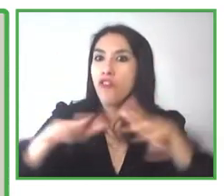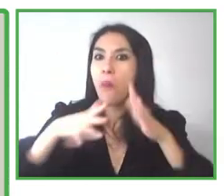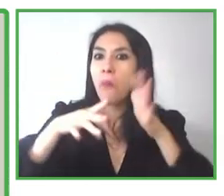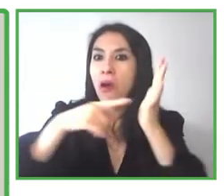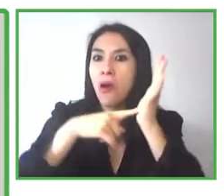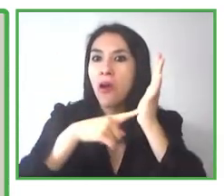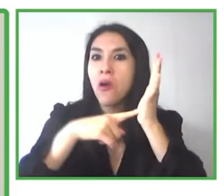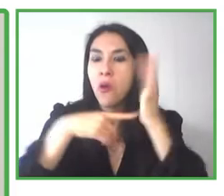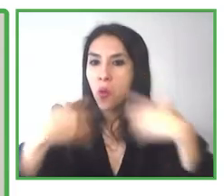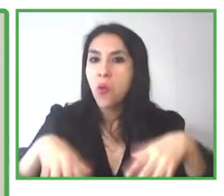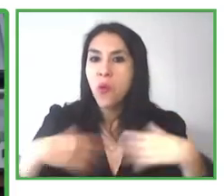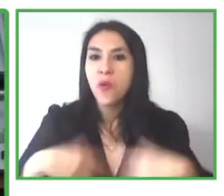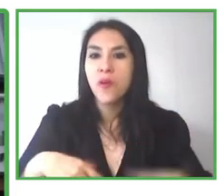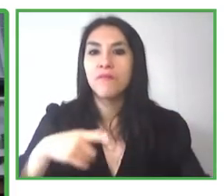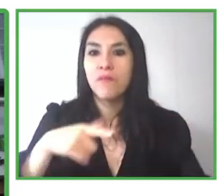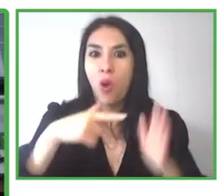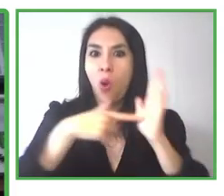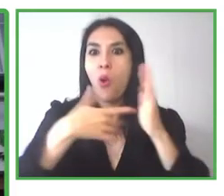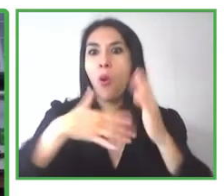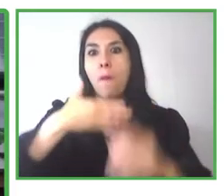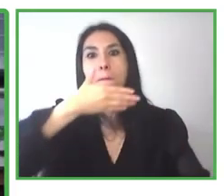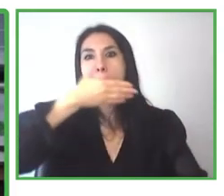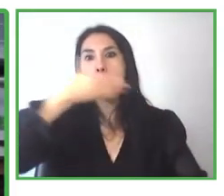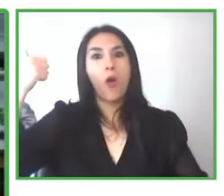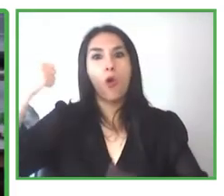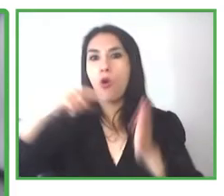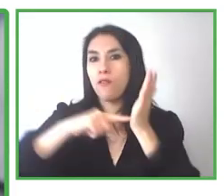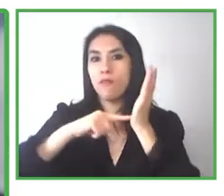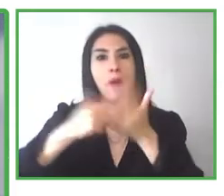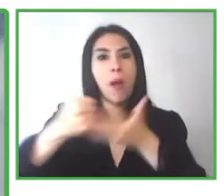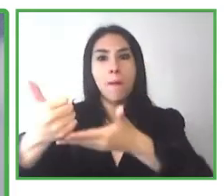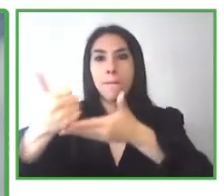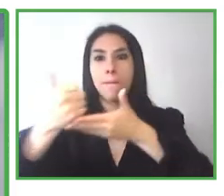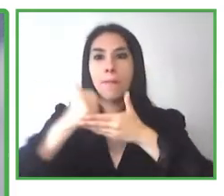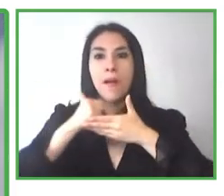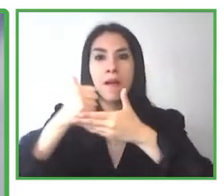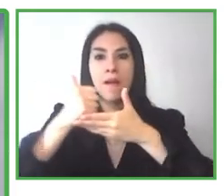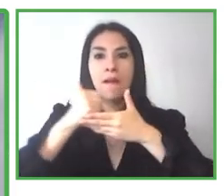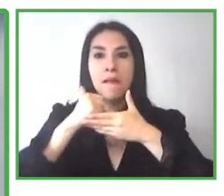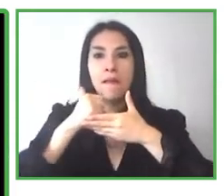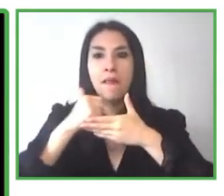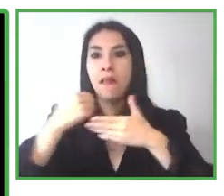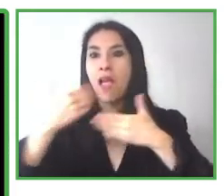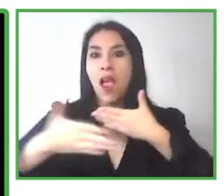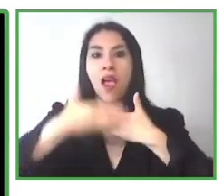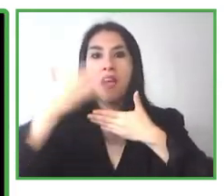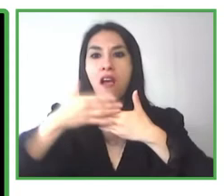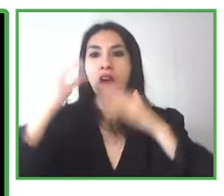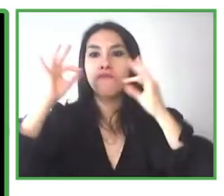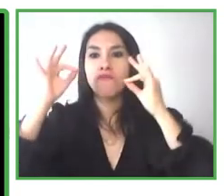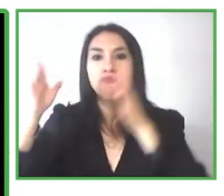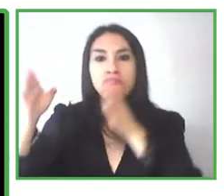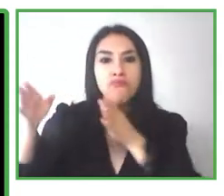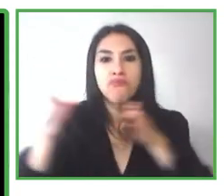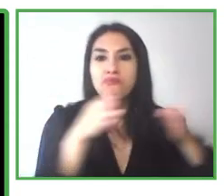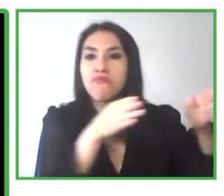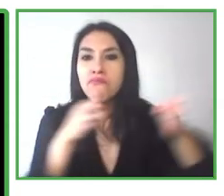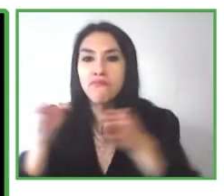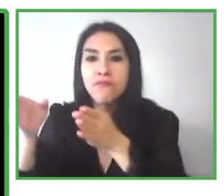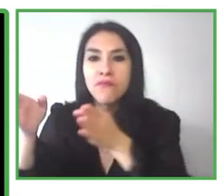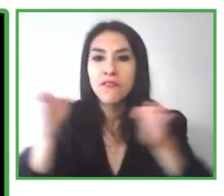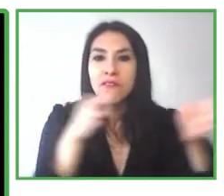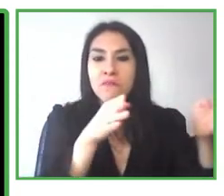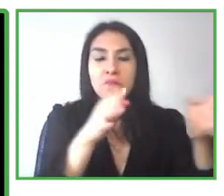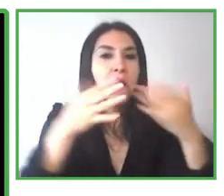is one of the best technological options there is for users with visual impairments. It's an app where you can read